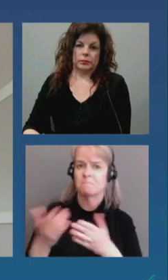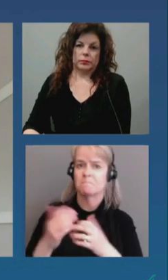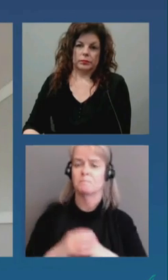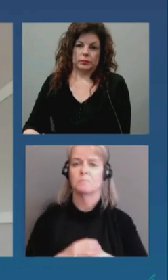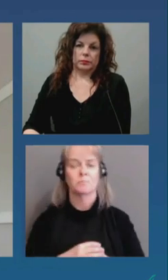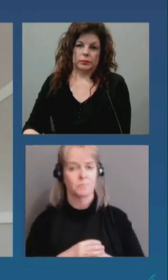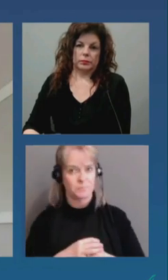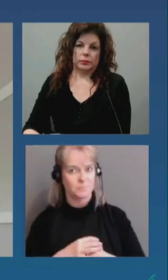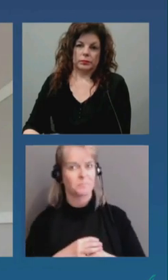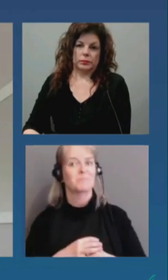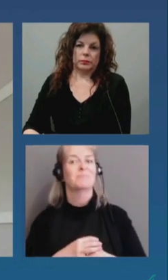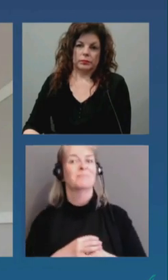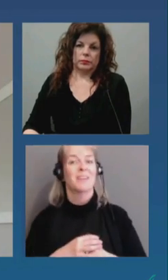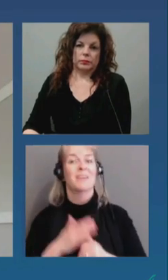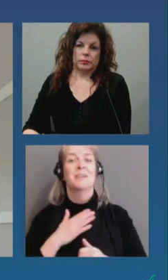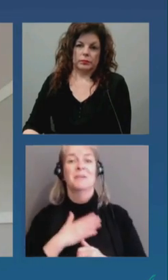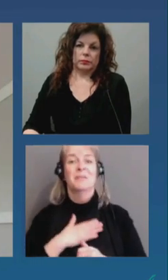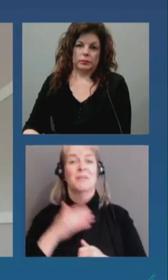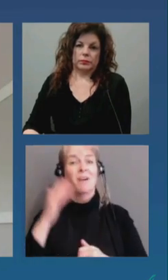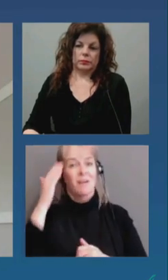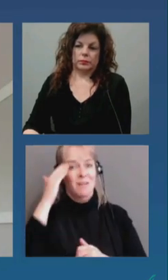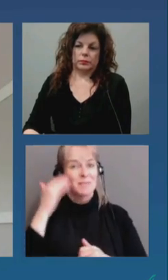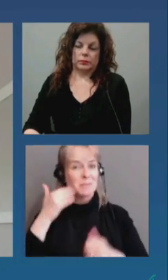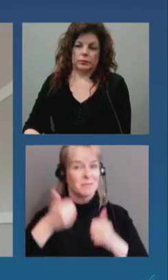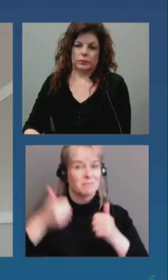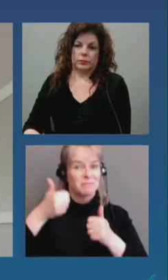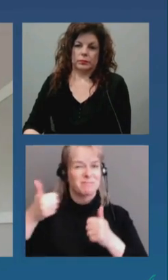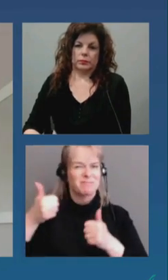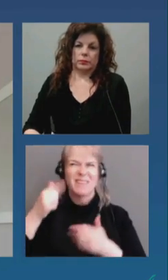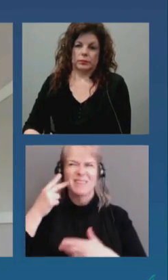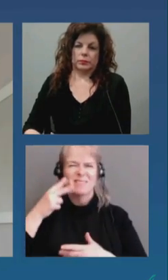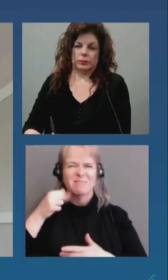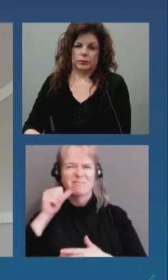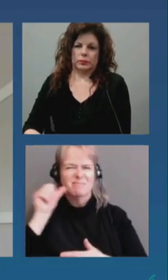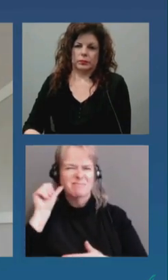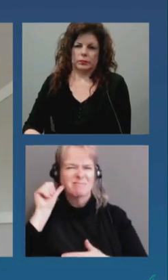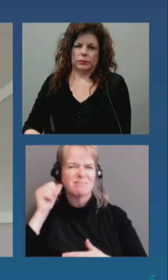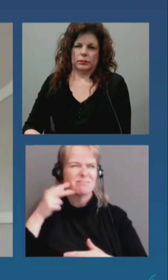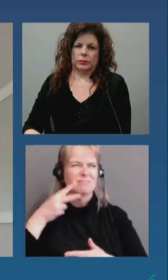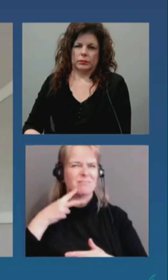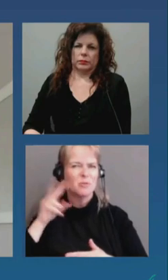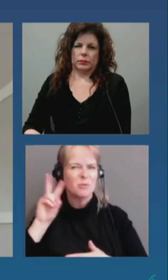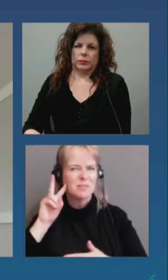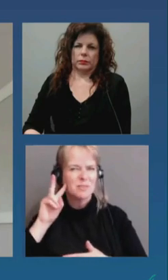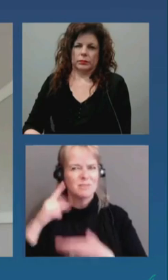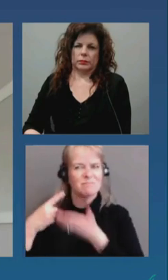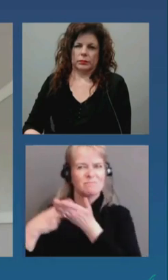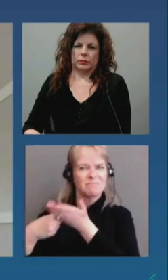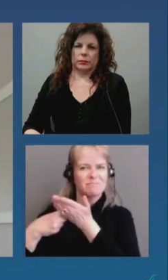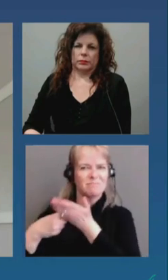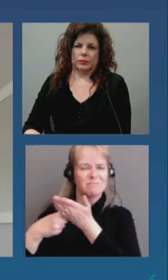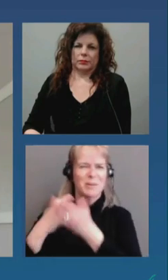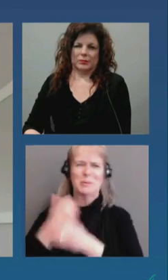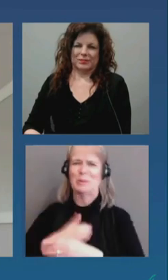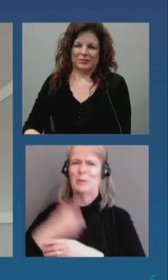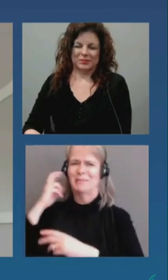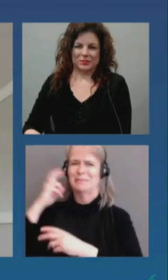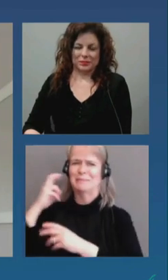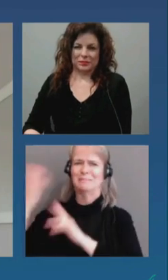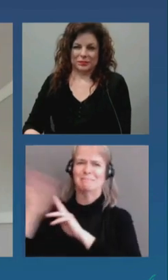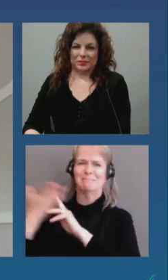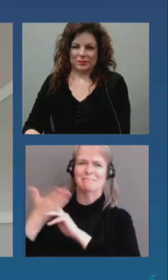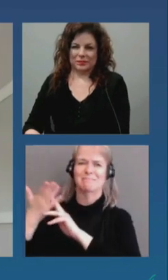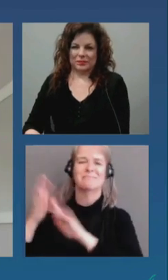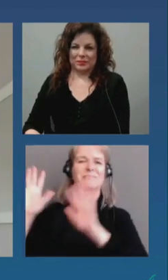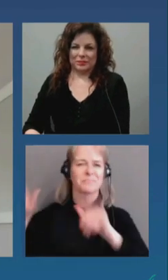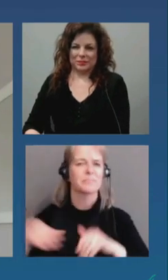spoke to my hospital colleagues i believe it was either yesterday or the day before and i apologize there's noise outside uh we